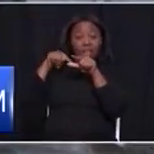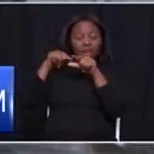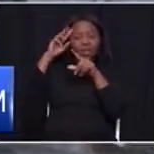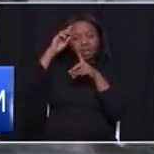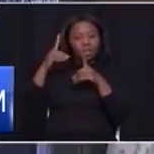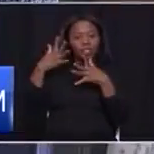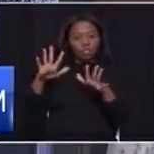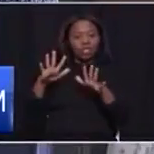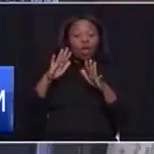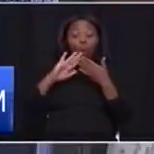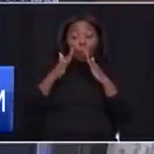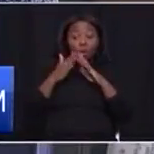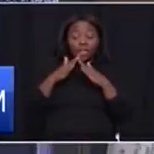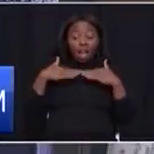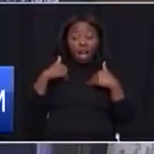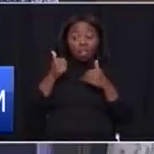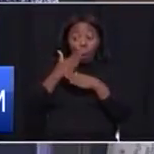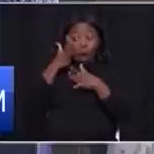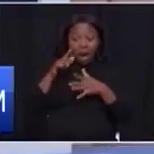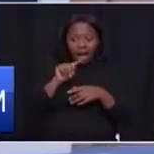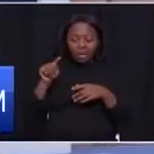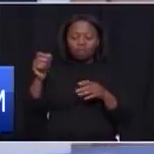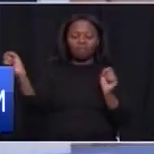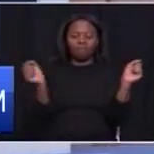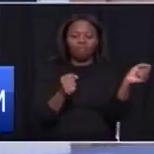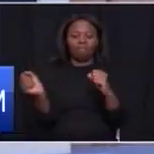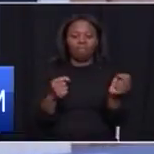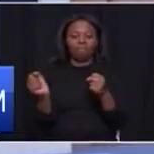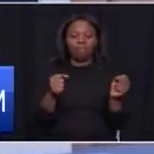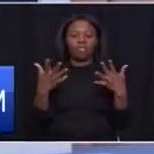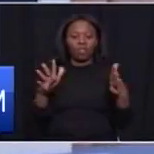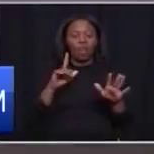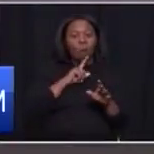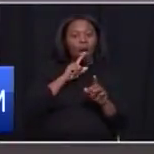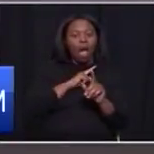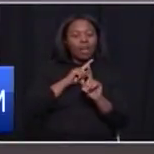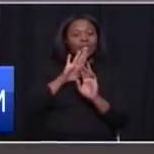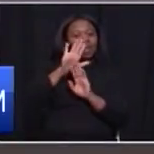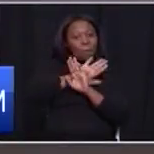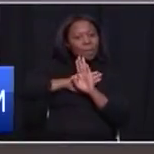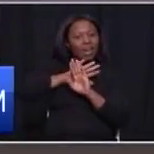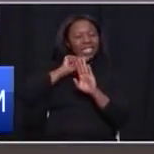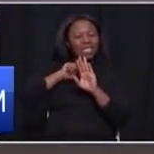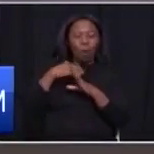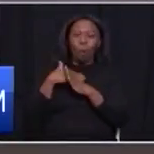are in the process of being absorbed as the primary backbone of our health care system.